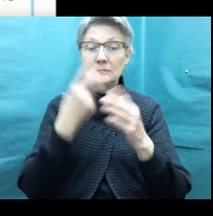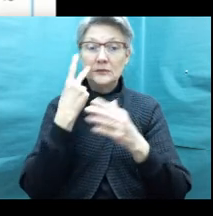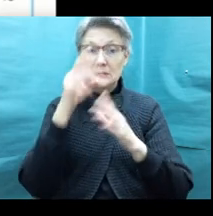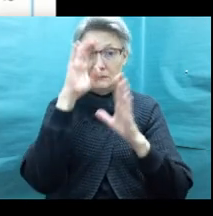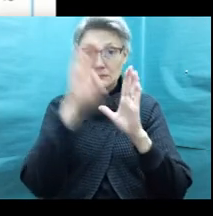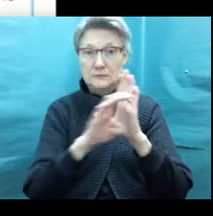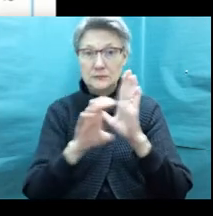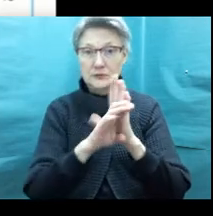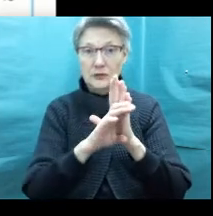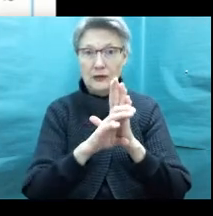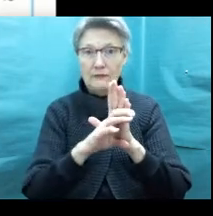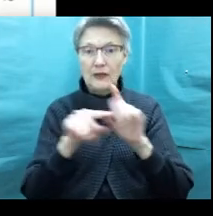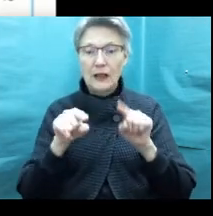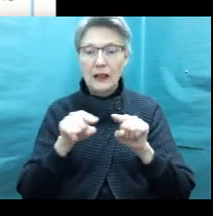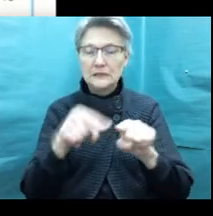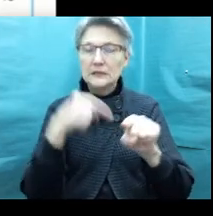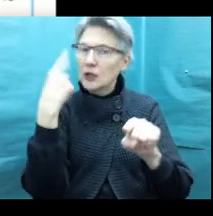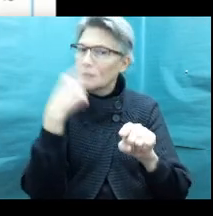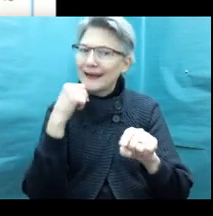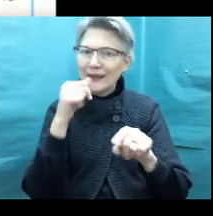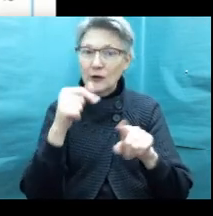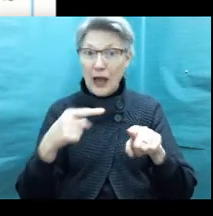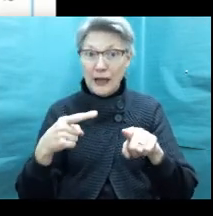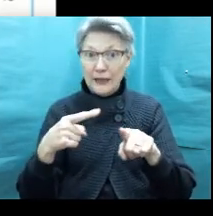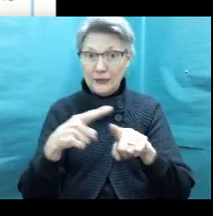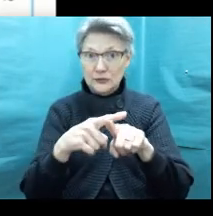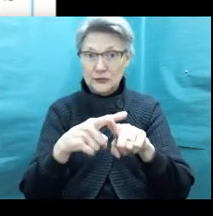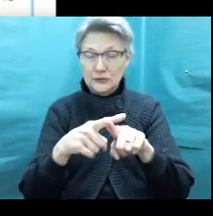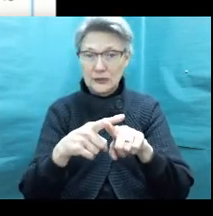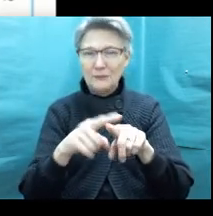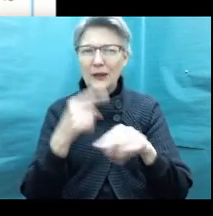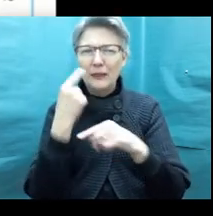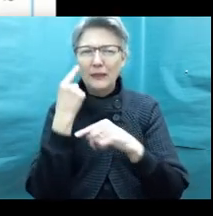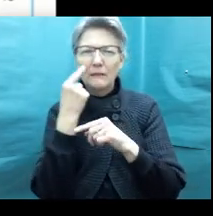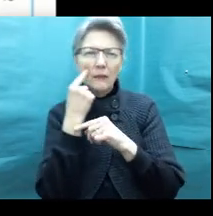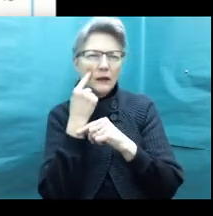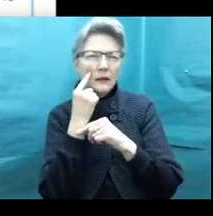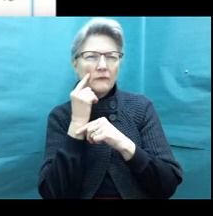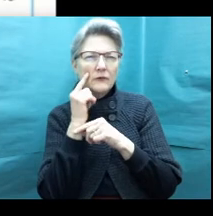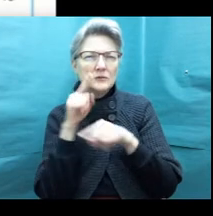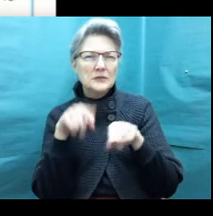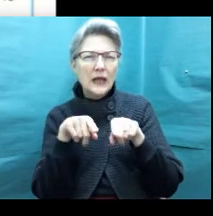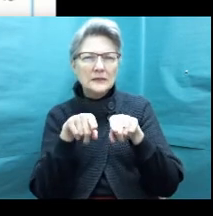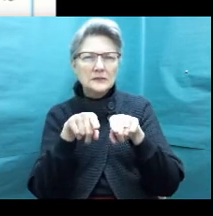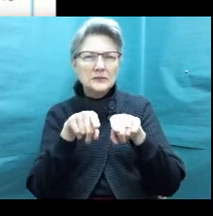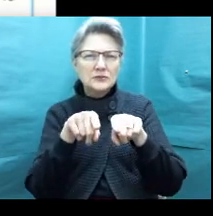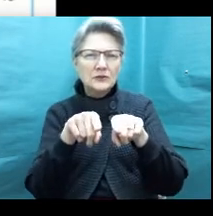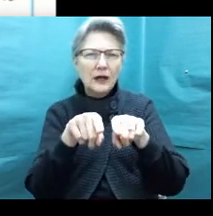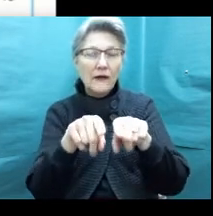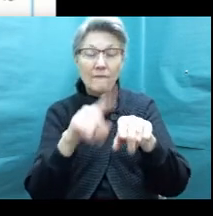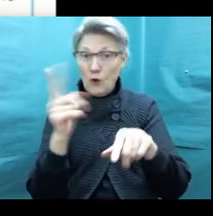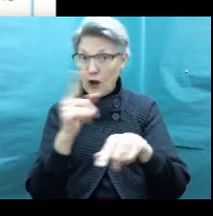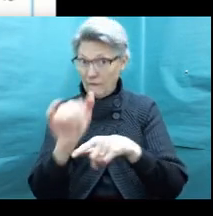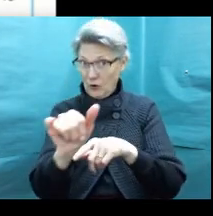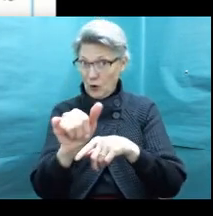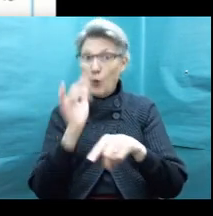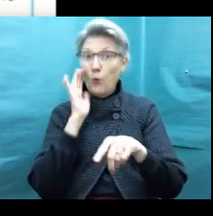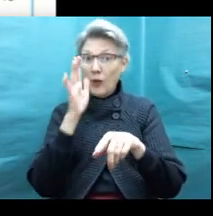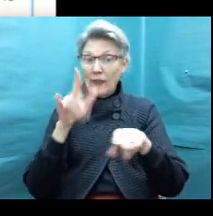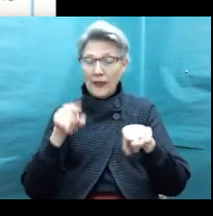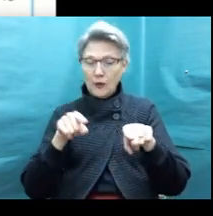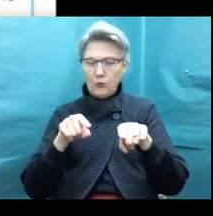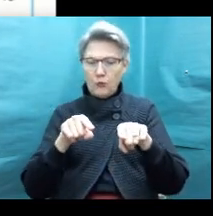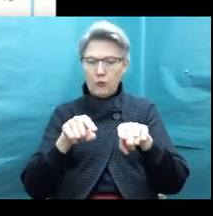some lines that look like they're not intersecting or touching, but you have to think about if those lines continued on forever, would they ever